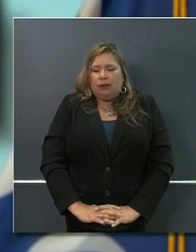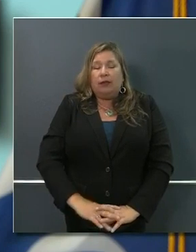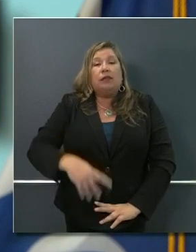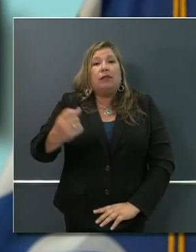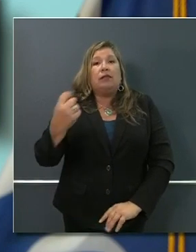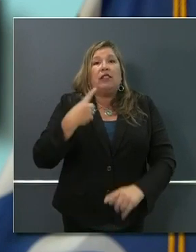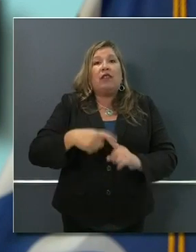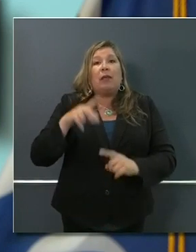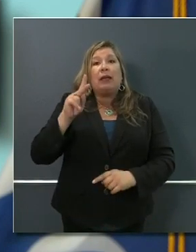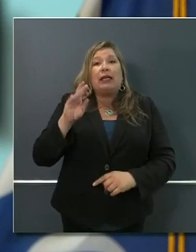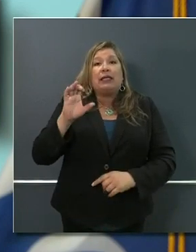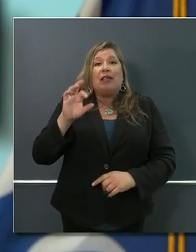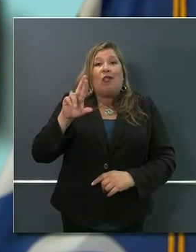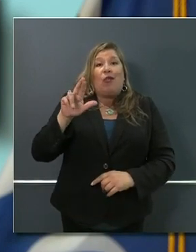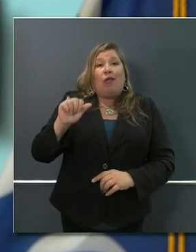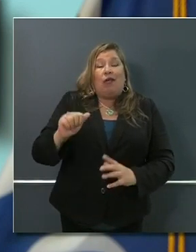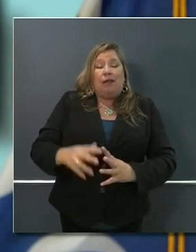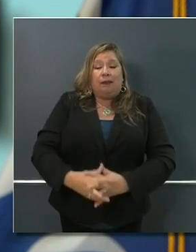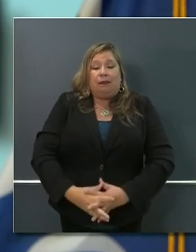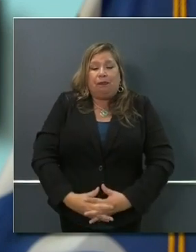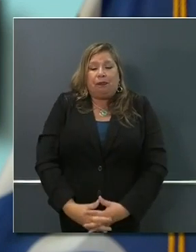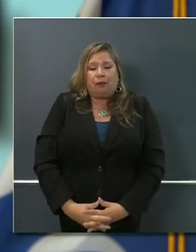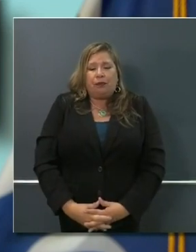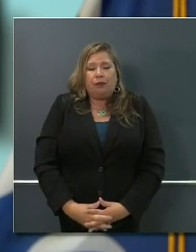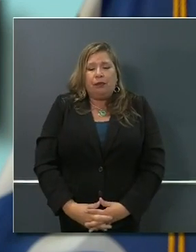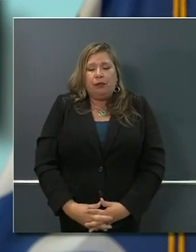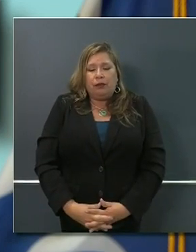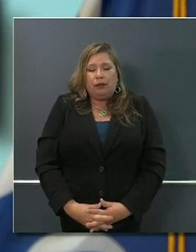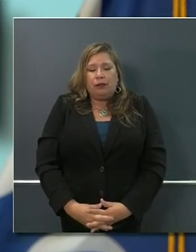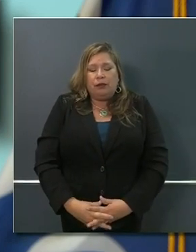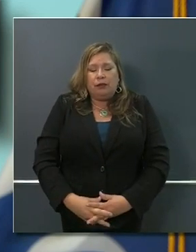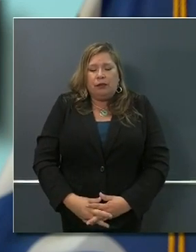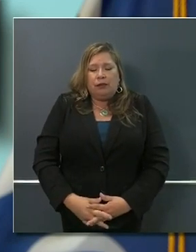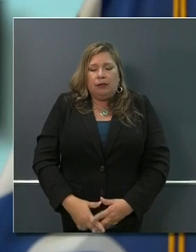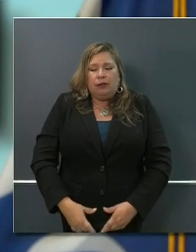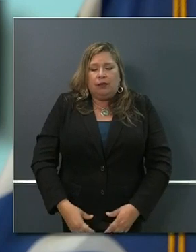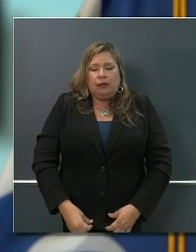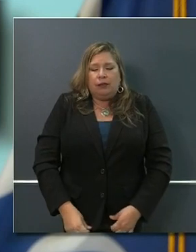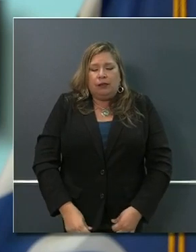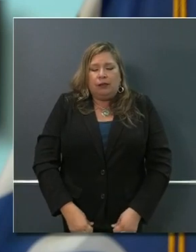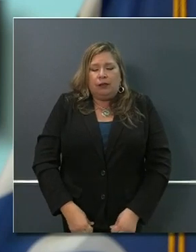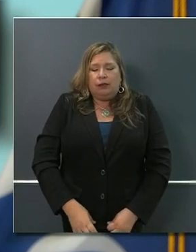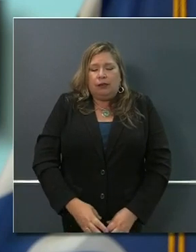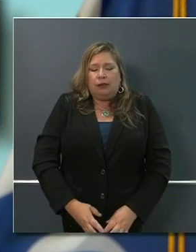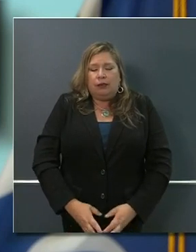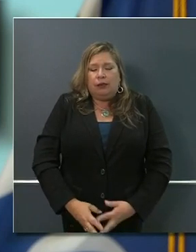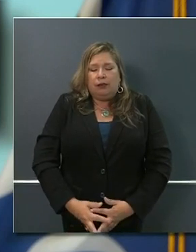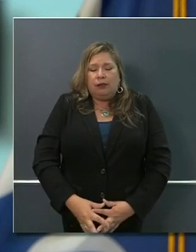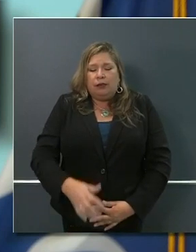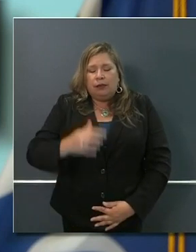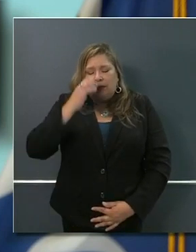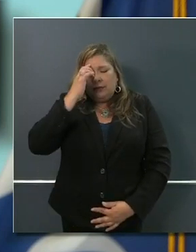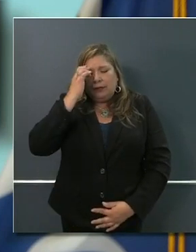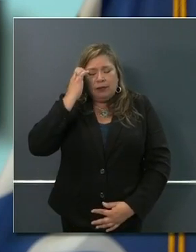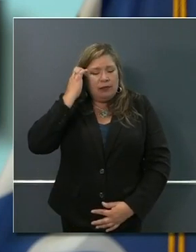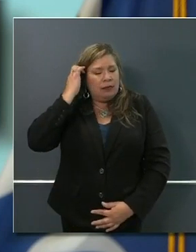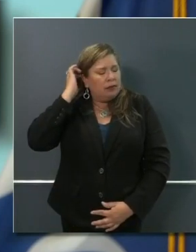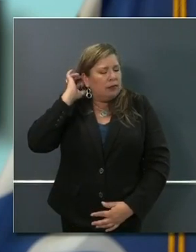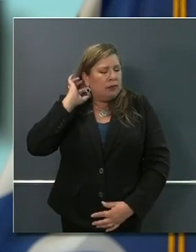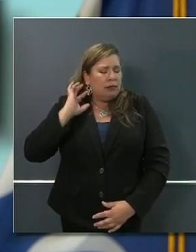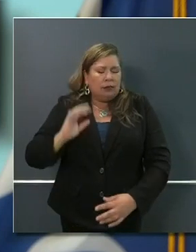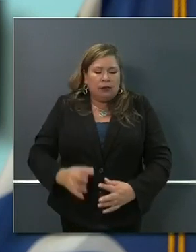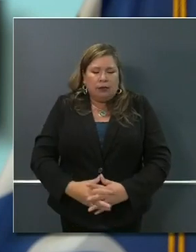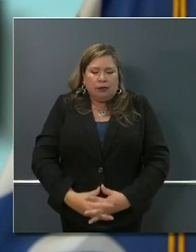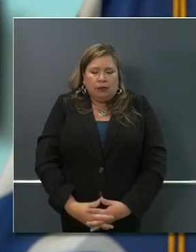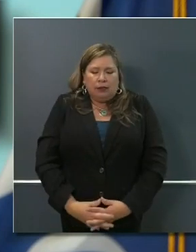Hello, Governor. I wanted to ask about your response to some of these counties up here in Northern California that are wishing